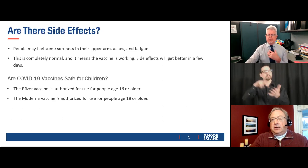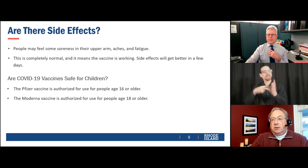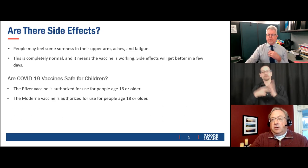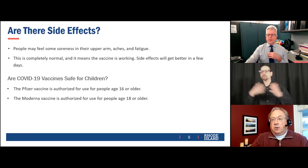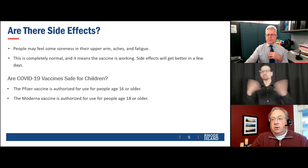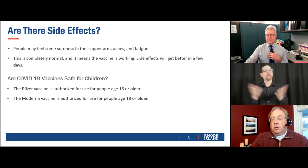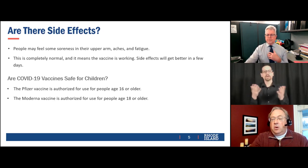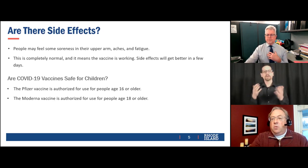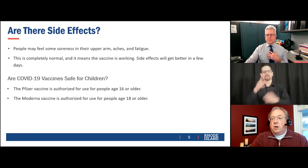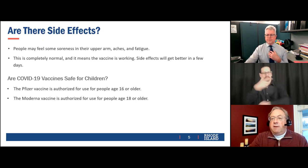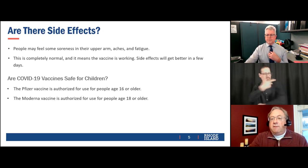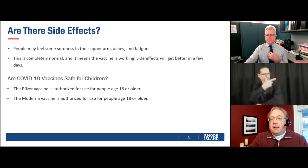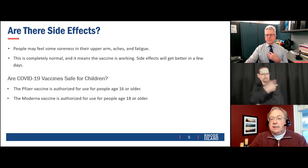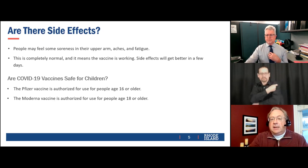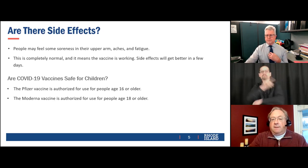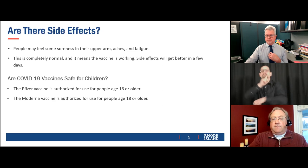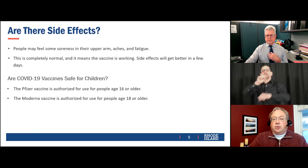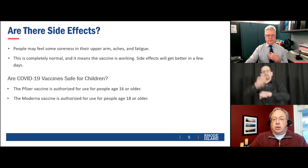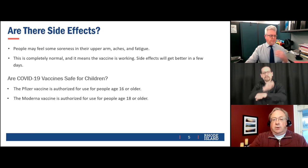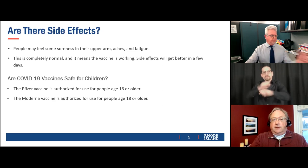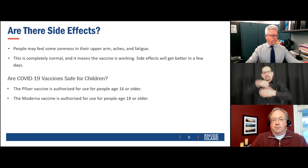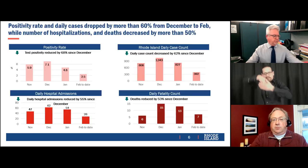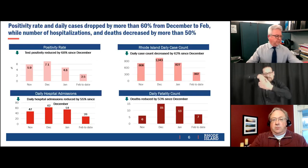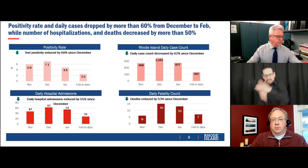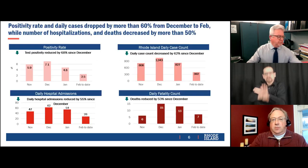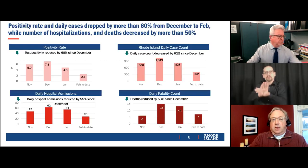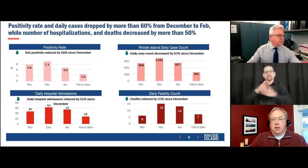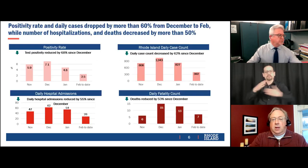18 or older. We don't have a vaccine yet for children.